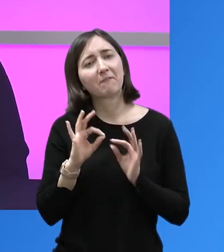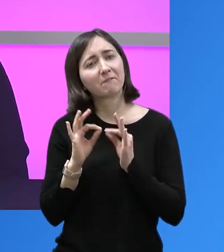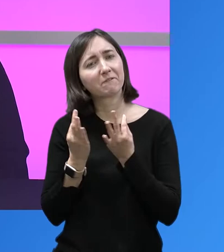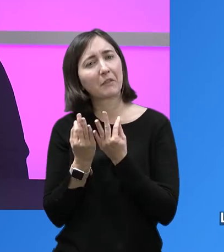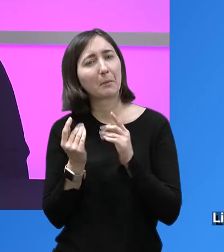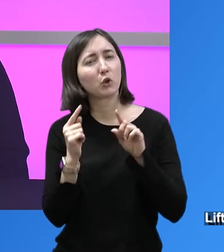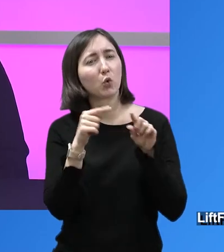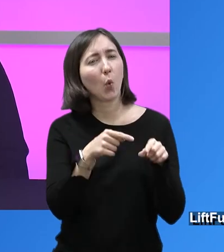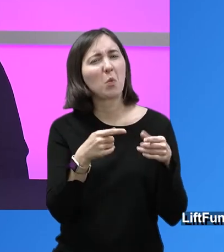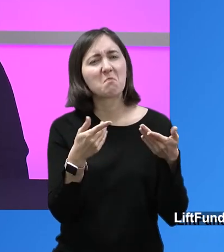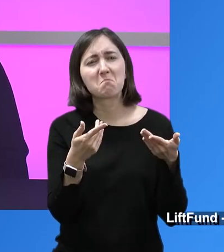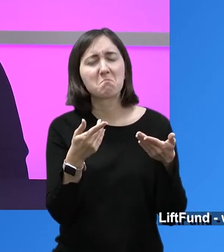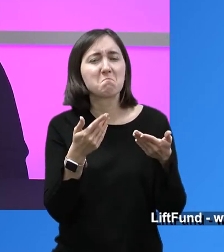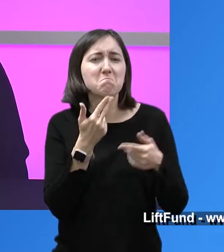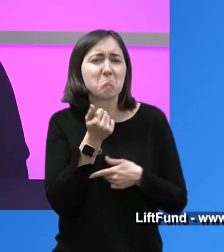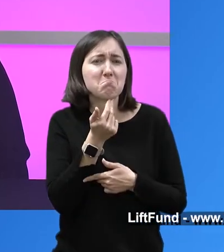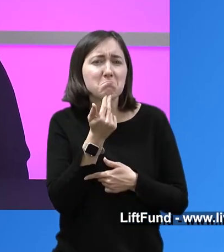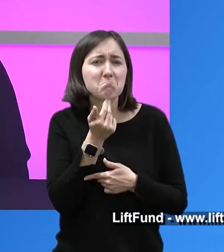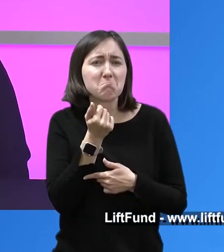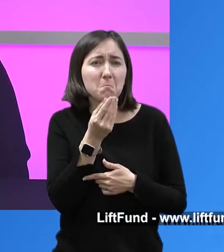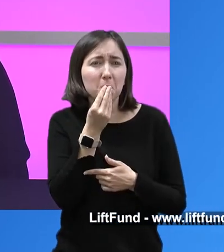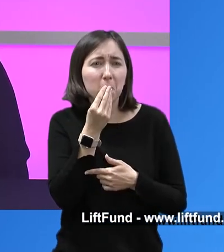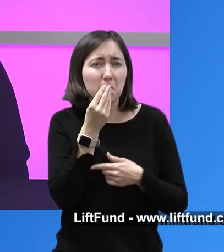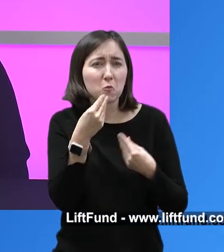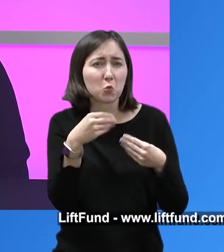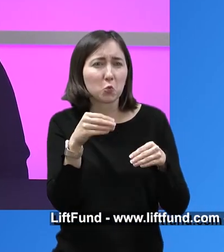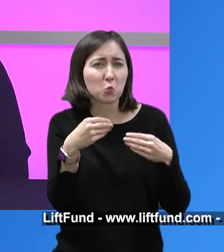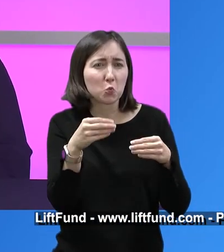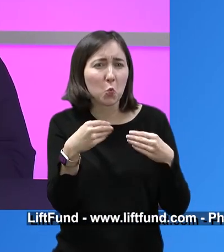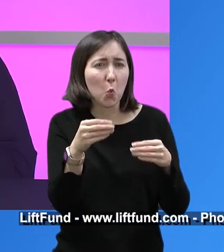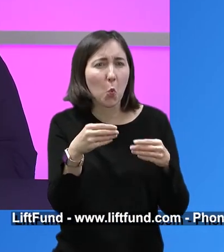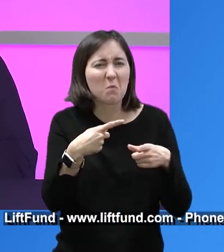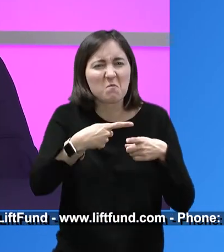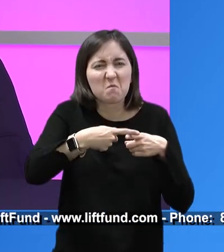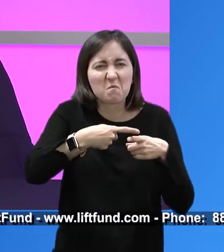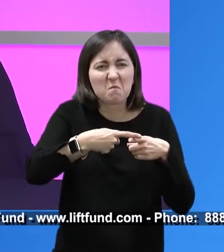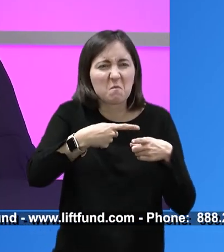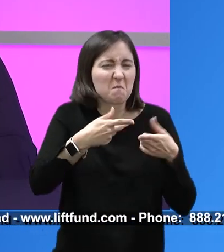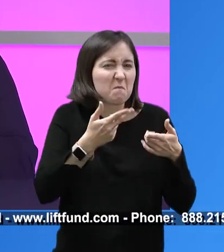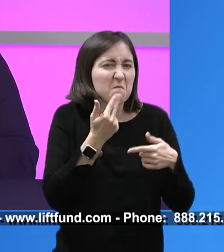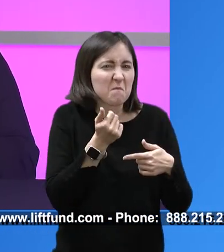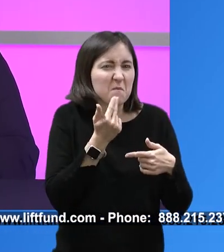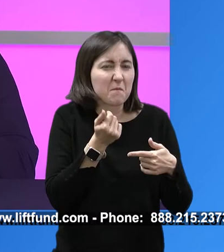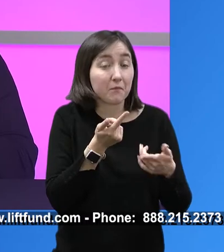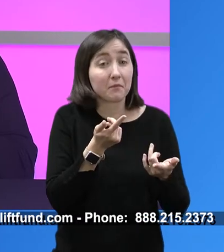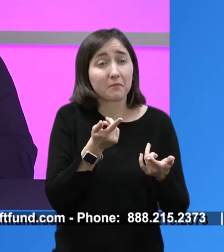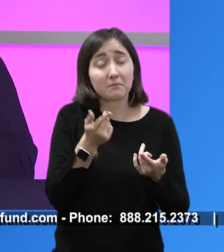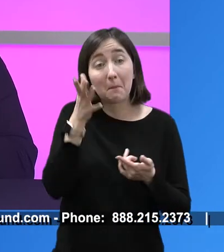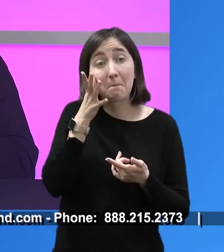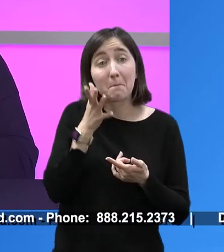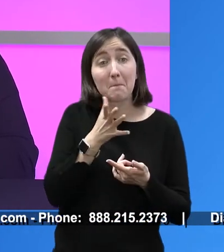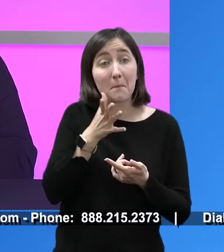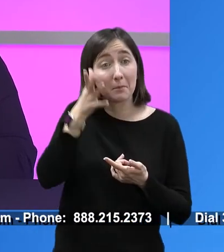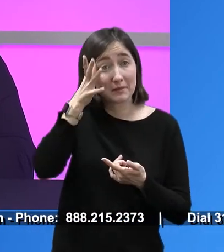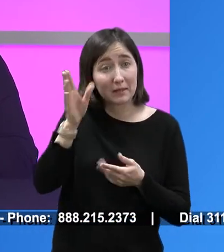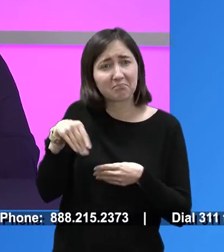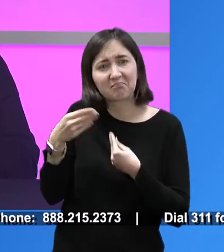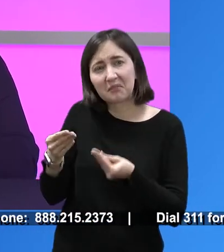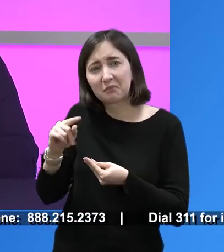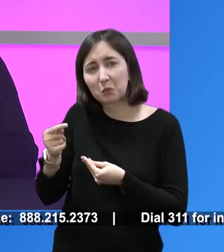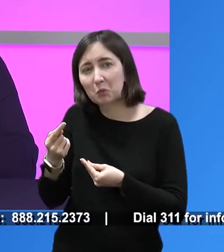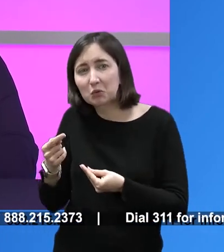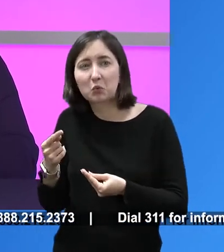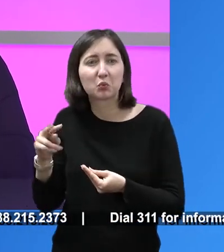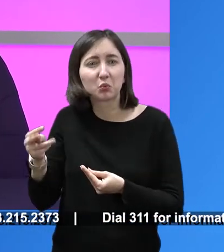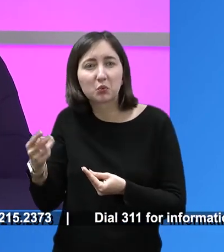corner grocery shop. It was a very small grocery shop. And our parents would give us a couple dollars. And we'd go and buy candy, of course, and chips. But we